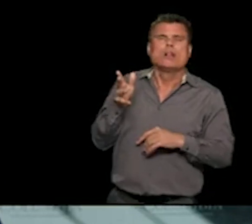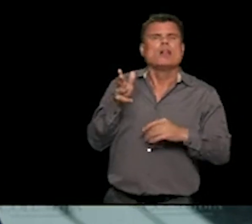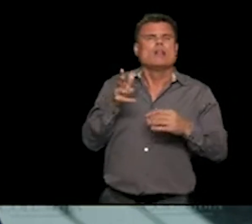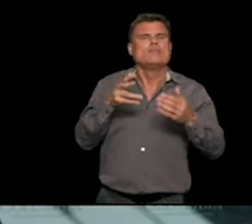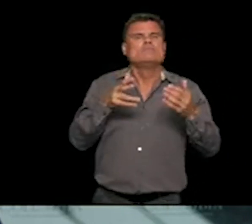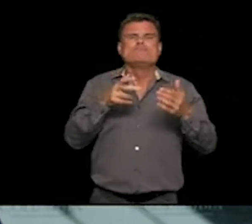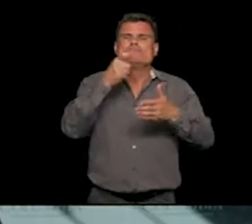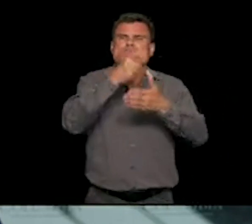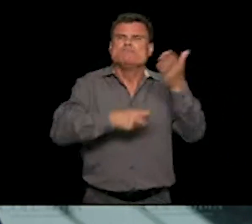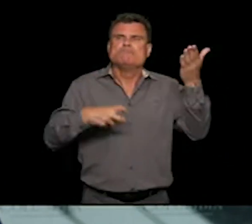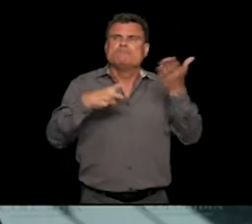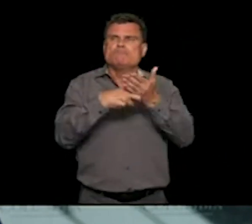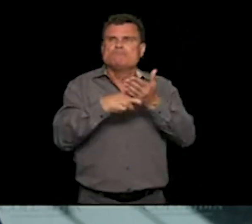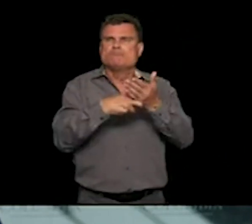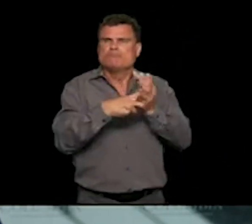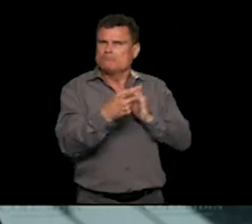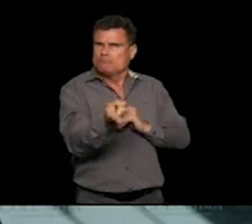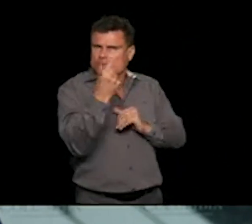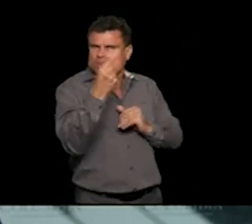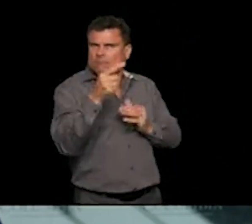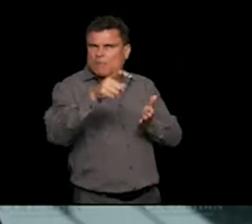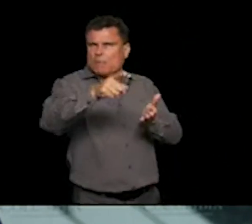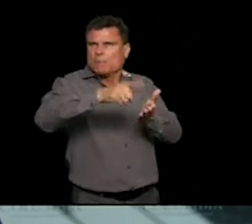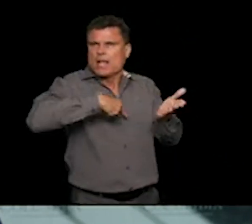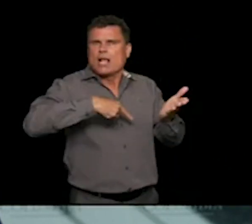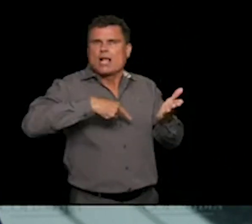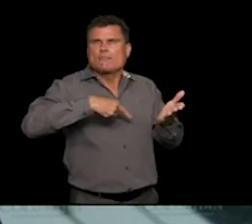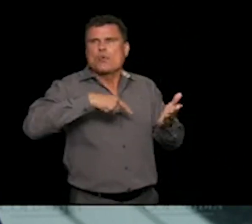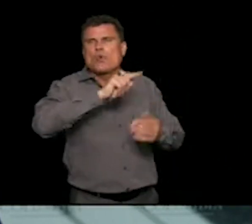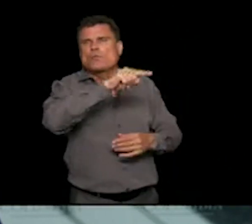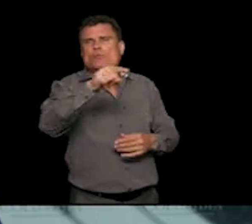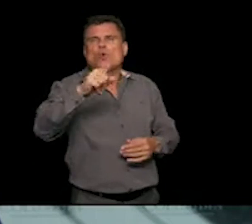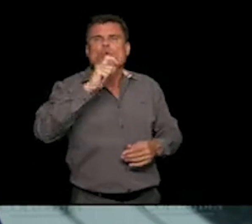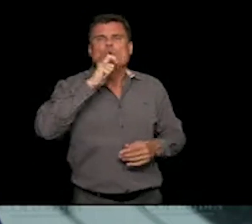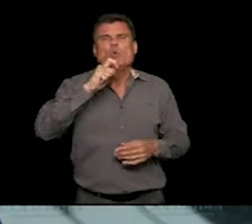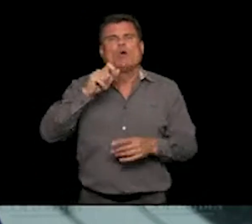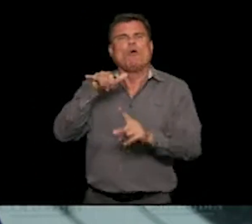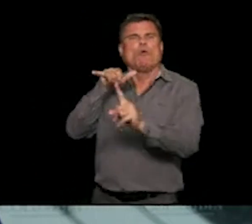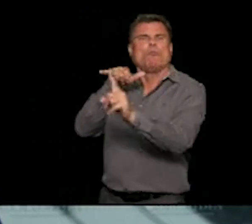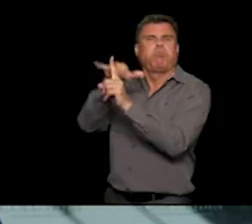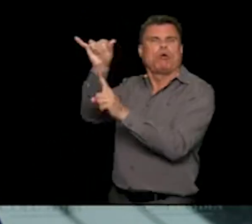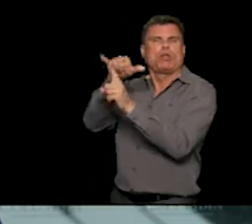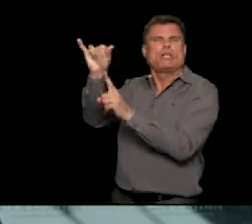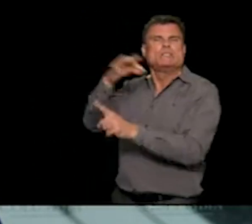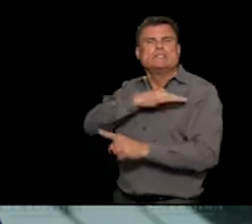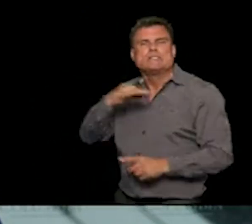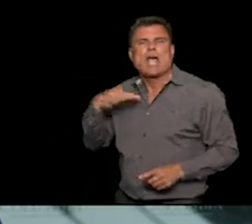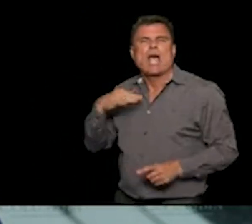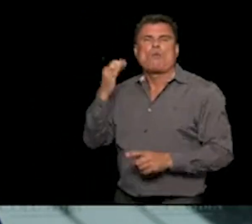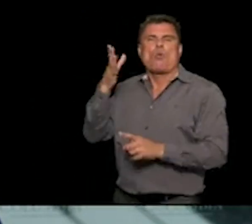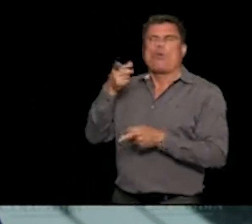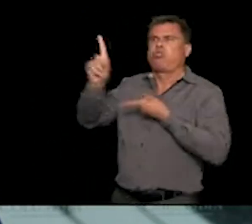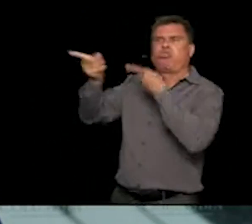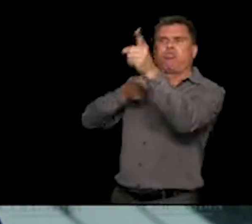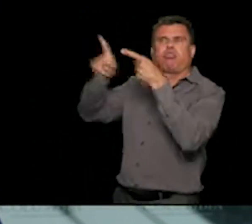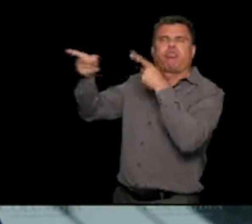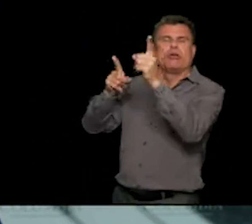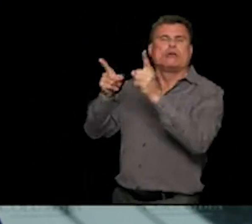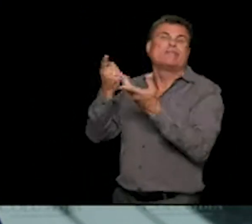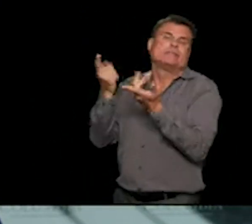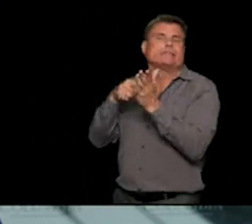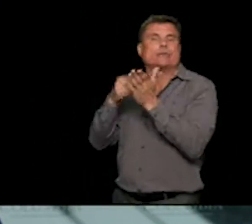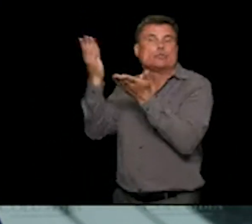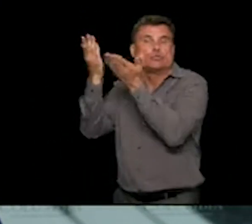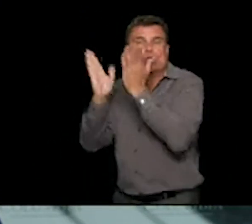engage in abusive behavior, for example, against servers in a restaurant. And I just wanted to ask you about that. And also,